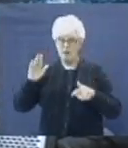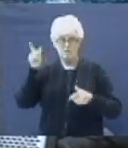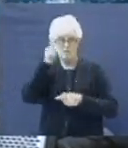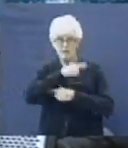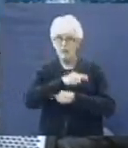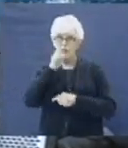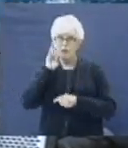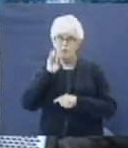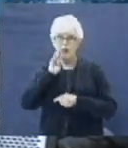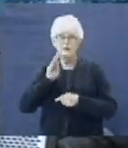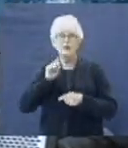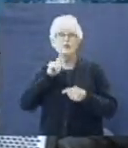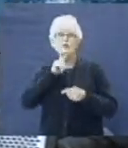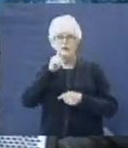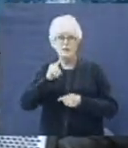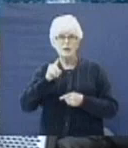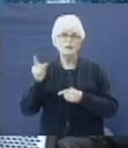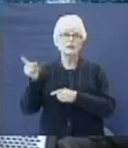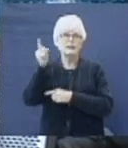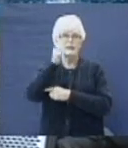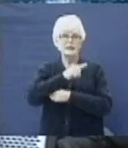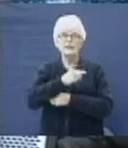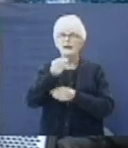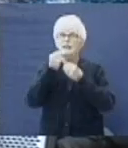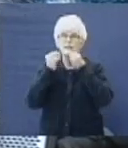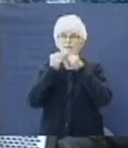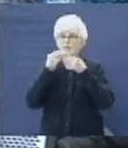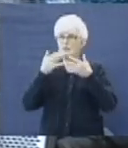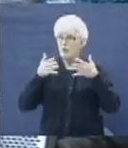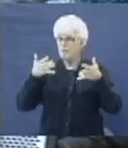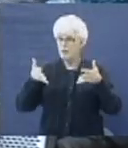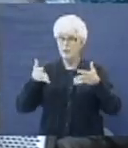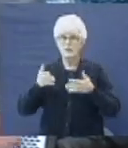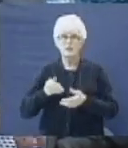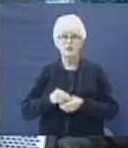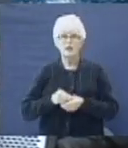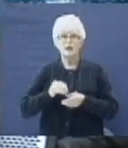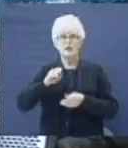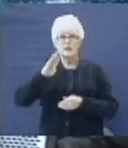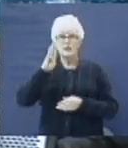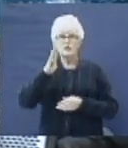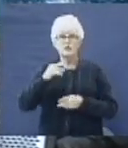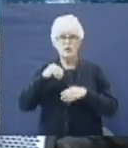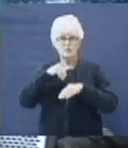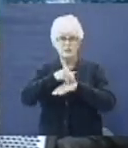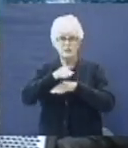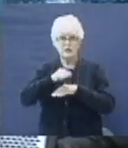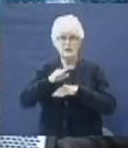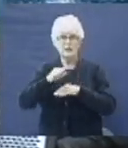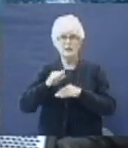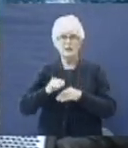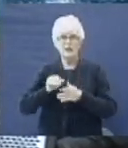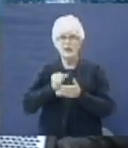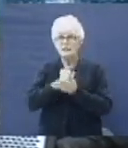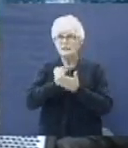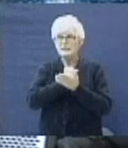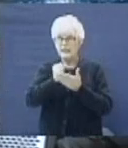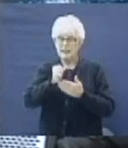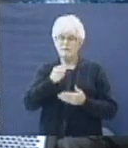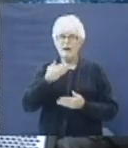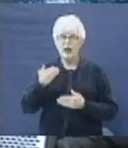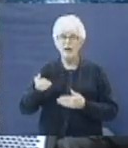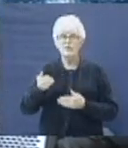And it was so when the days of their feasting were gone about, that Job sent and sanctified them.